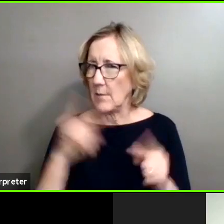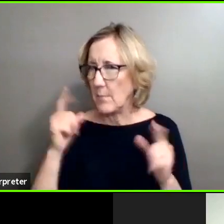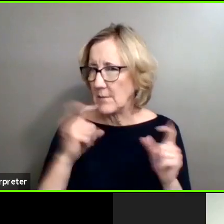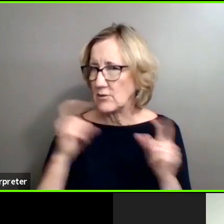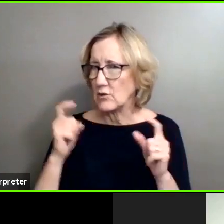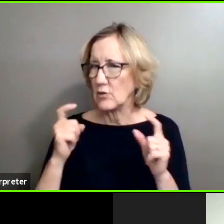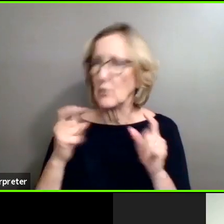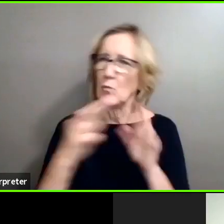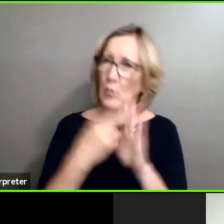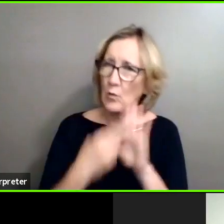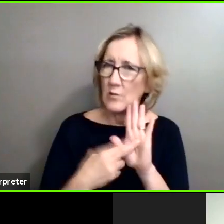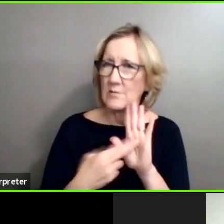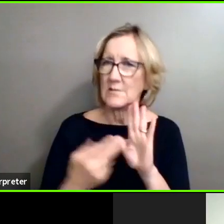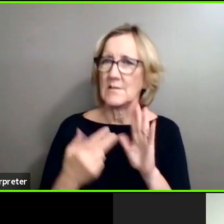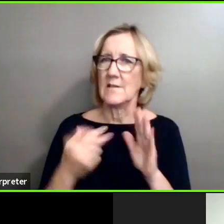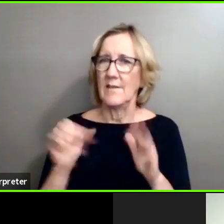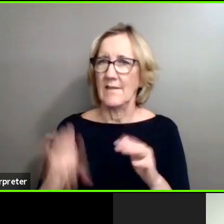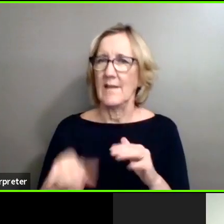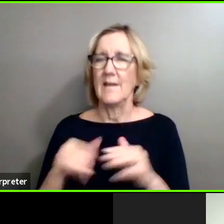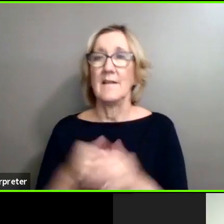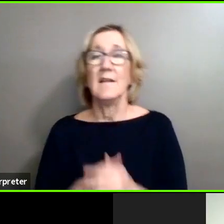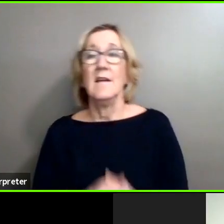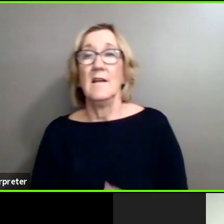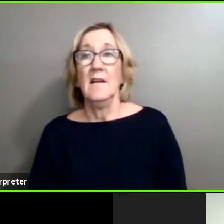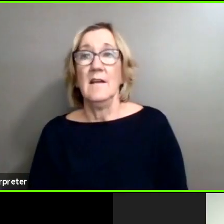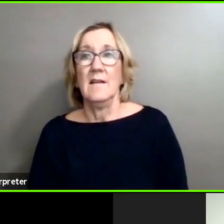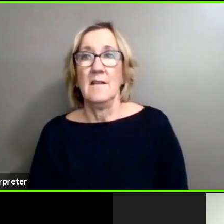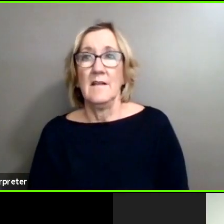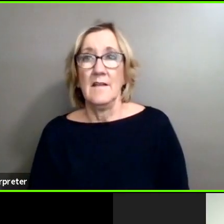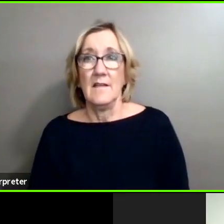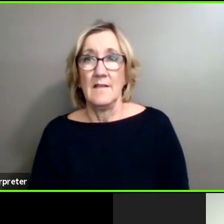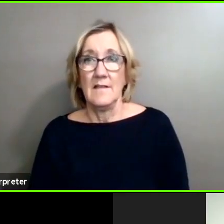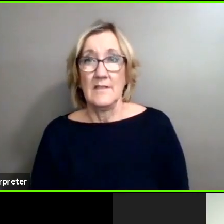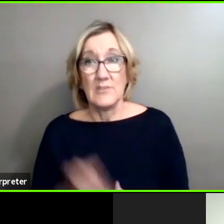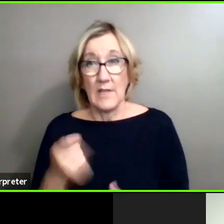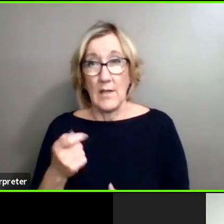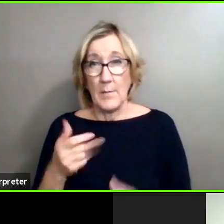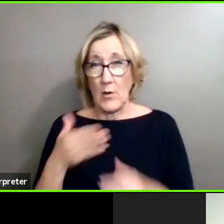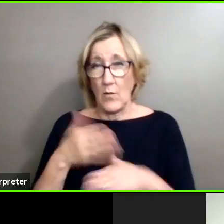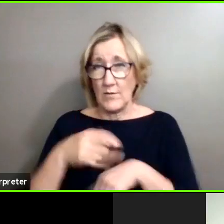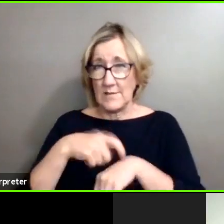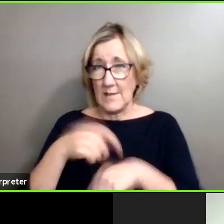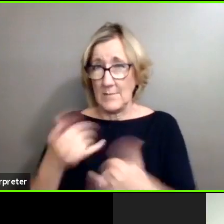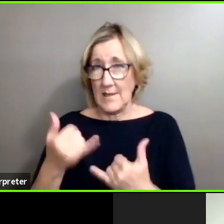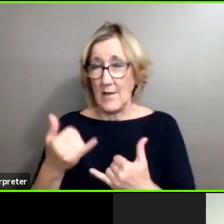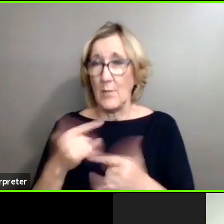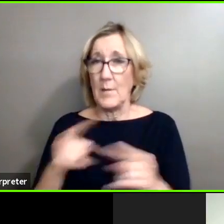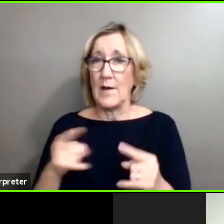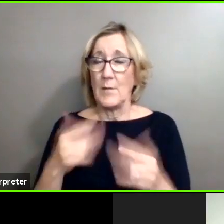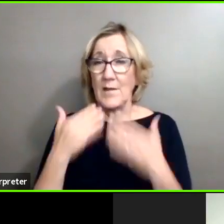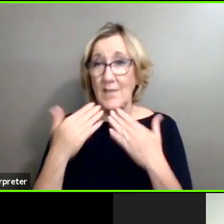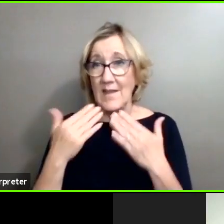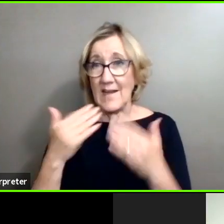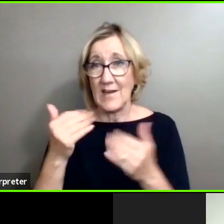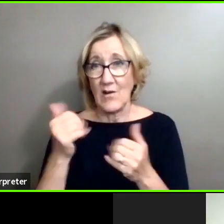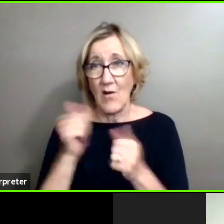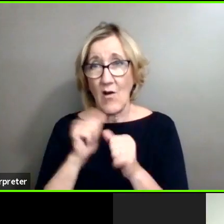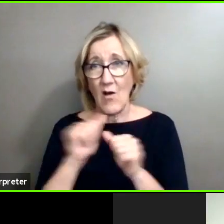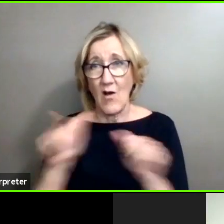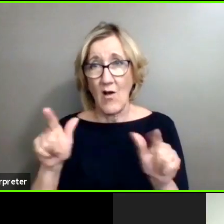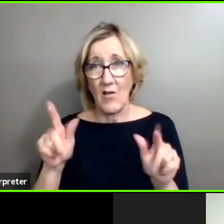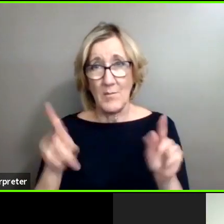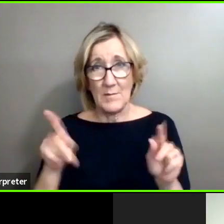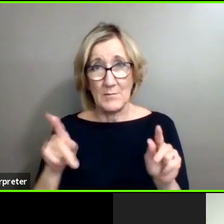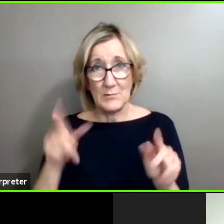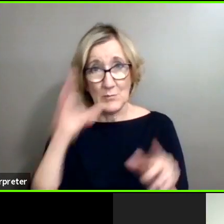rules in general. Well, shoot, we are just a little bit over time. And I just wanted to thank everybody that's watching and everybody